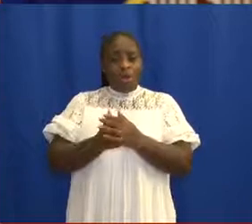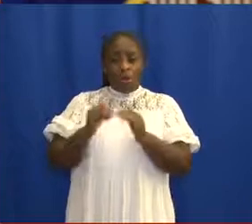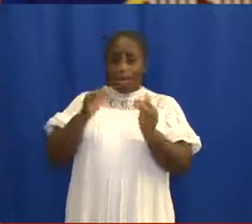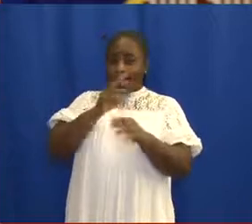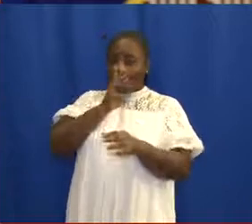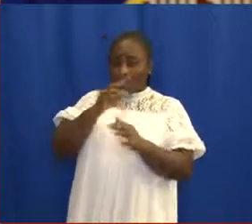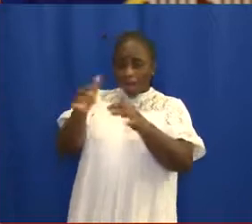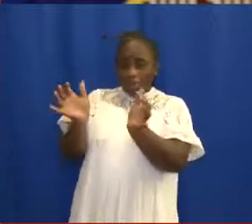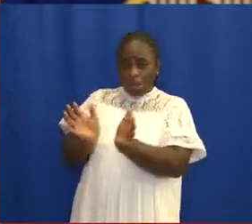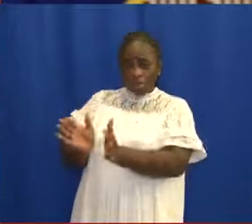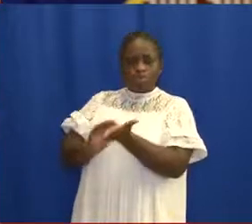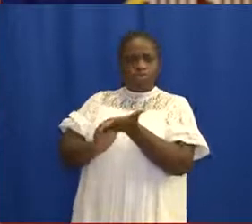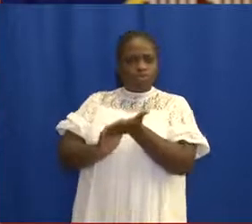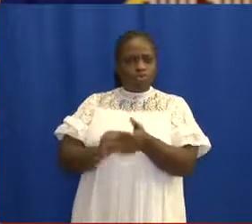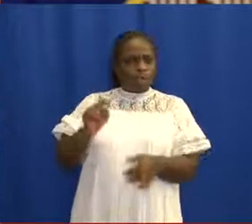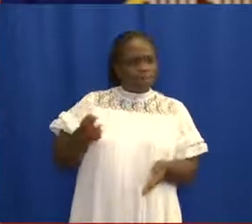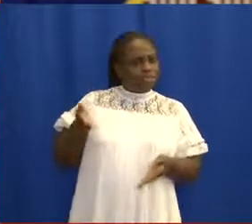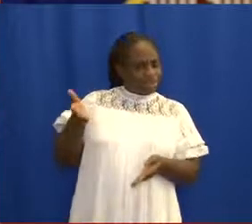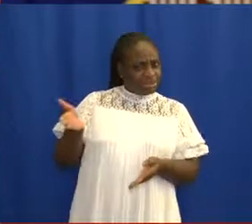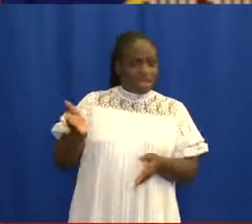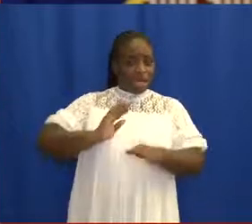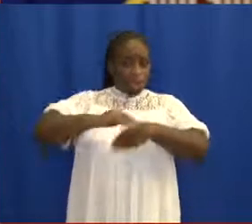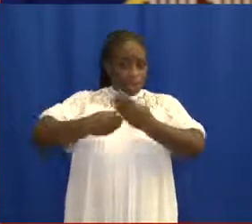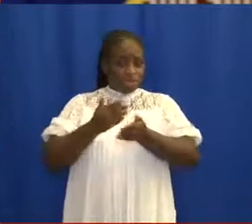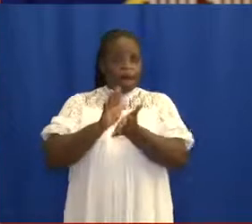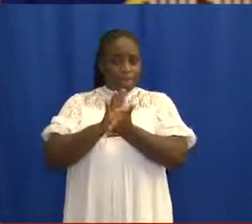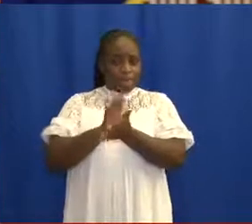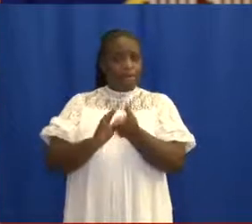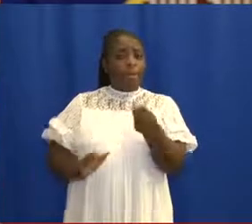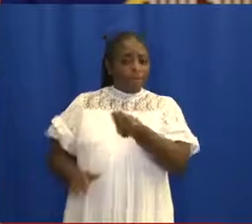buckets, liquid soaps and rolls of tissue paper.